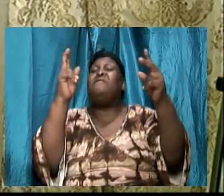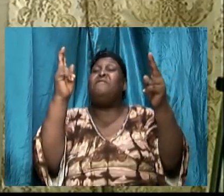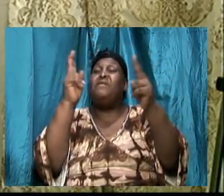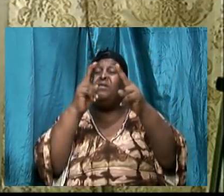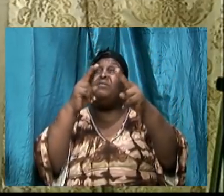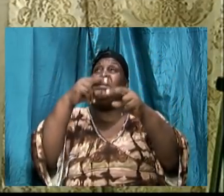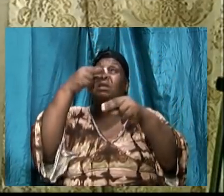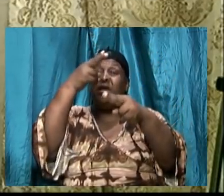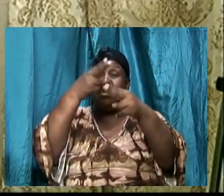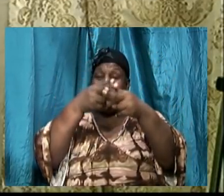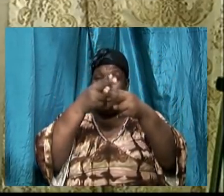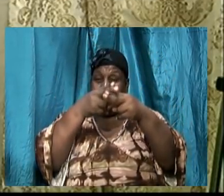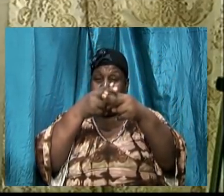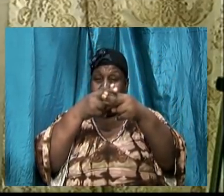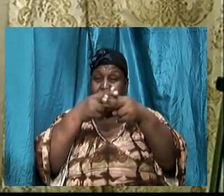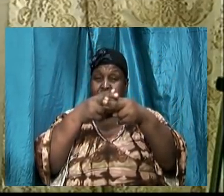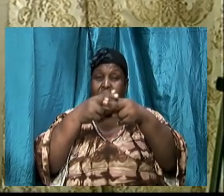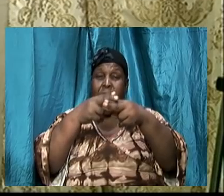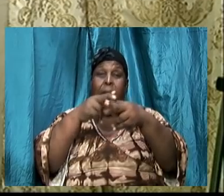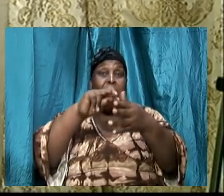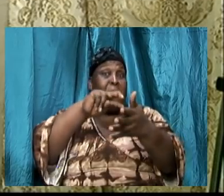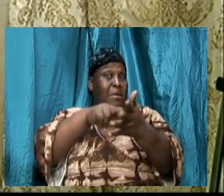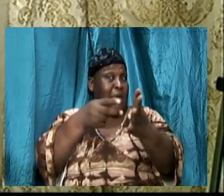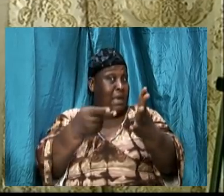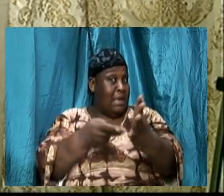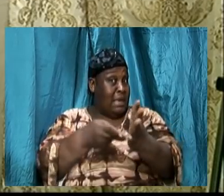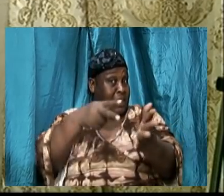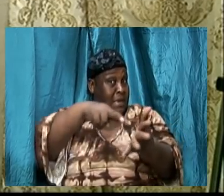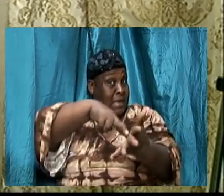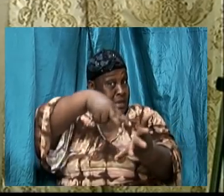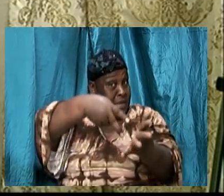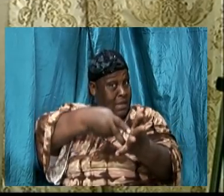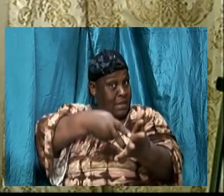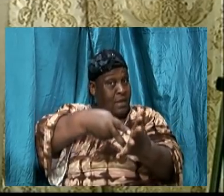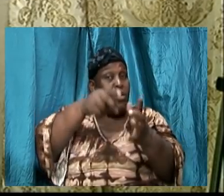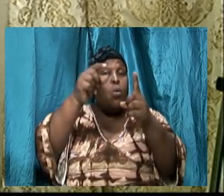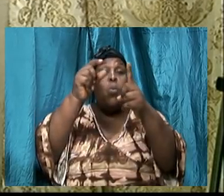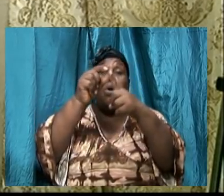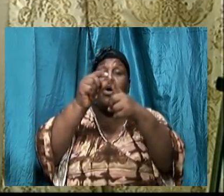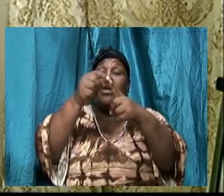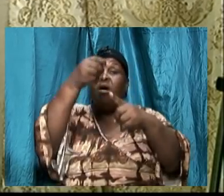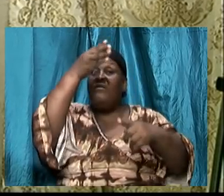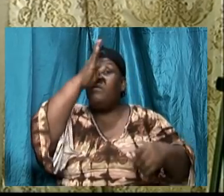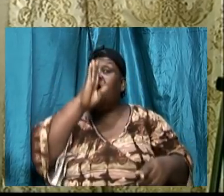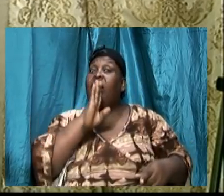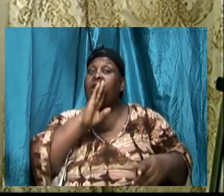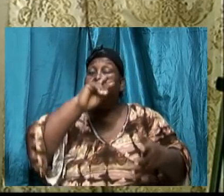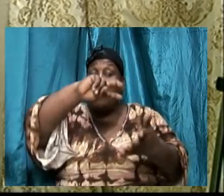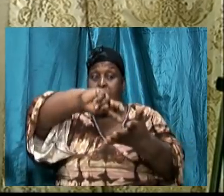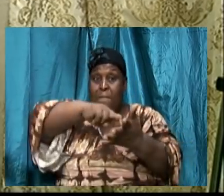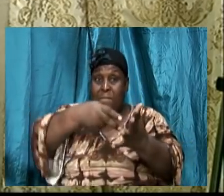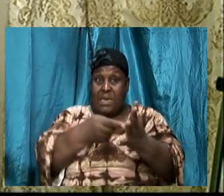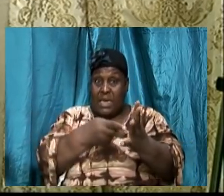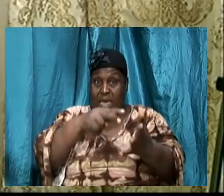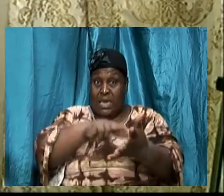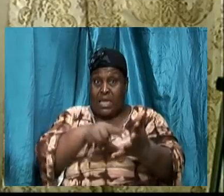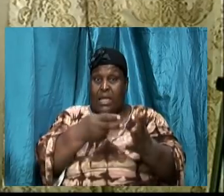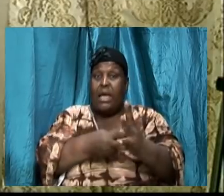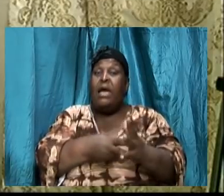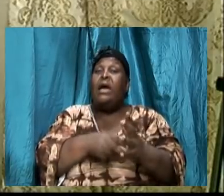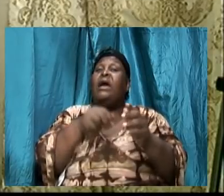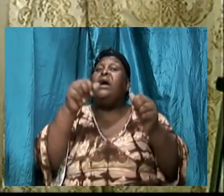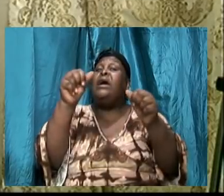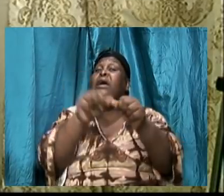sisters, that the words of Almighty God means and ought to mean